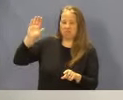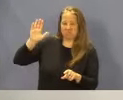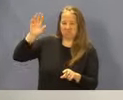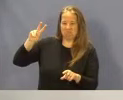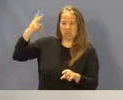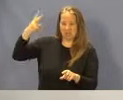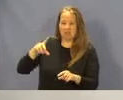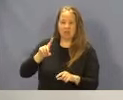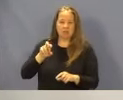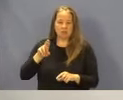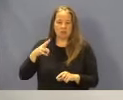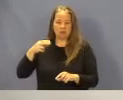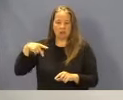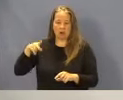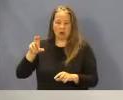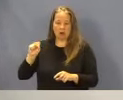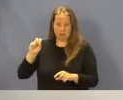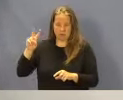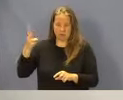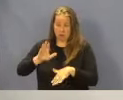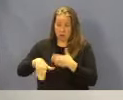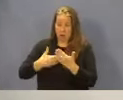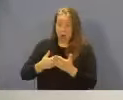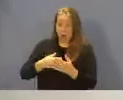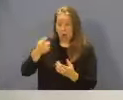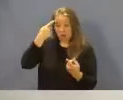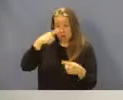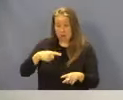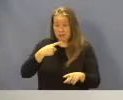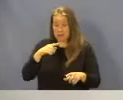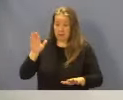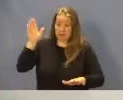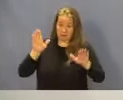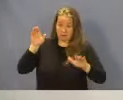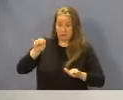Dr. Hopkins has seconded that motion. All in favor, say aye. Aye.